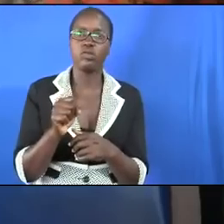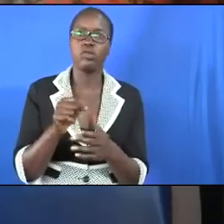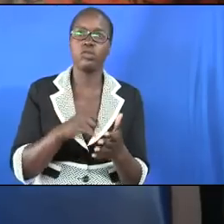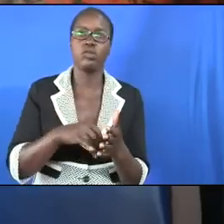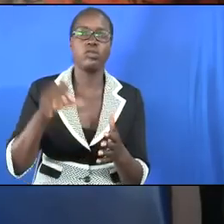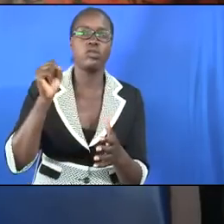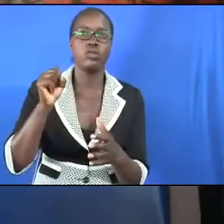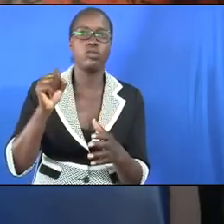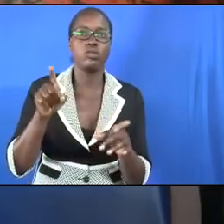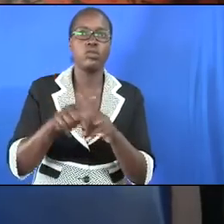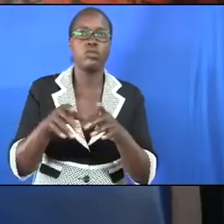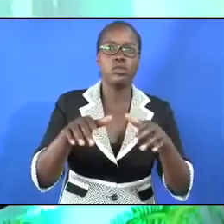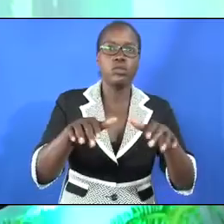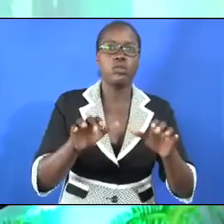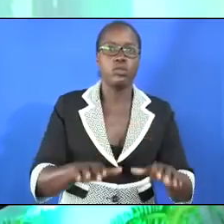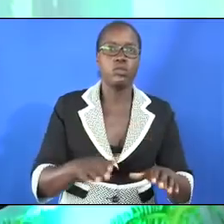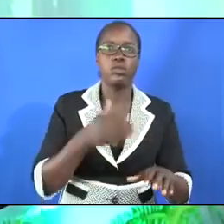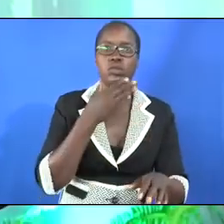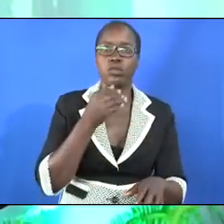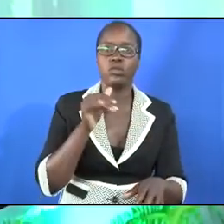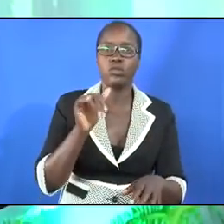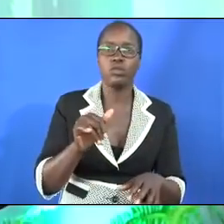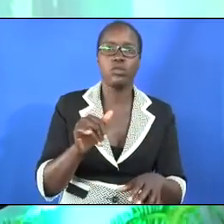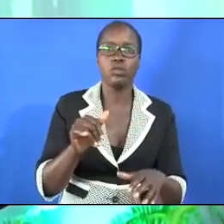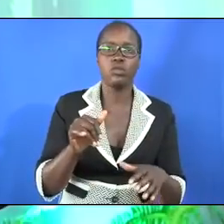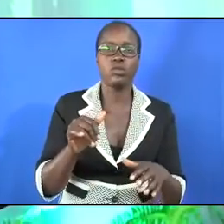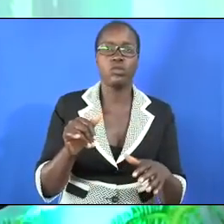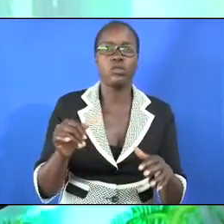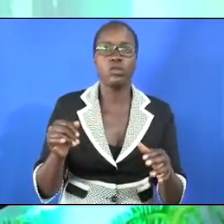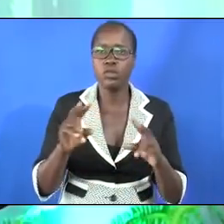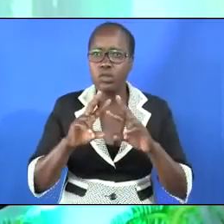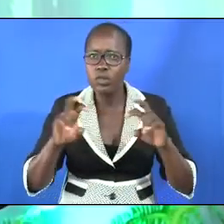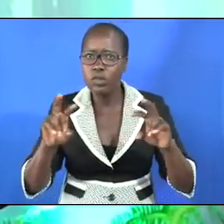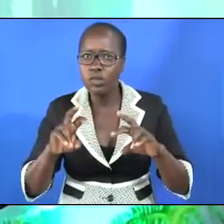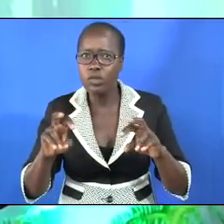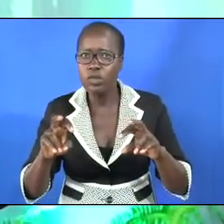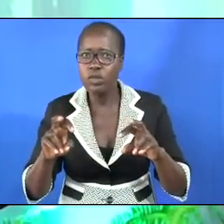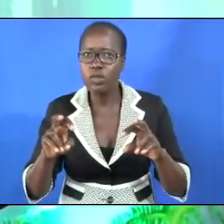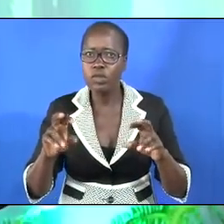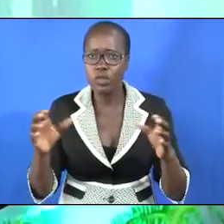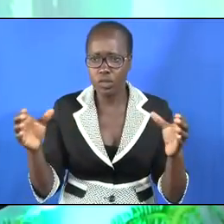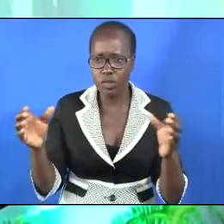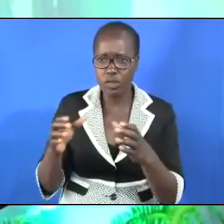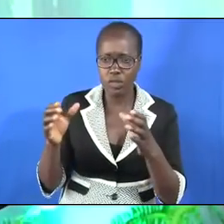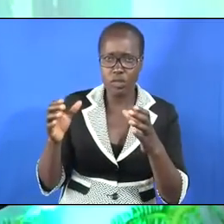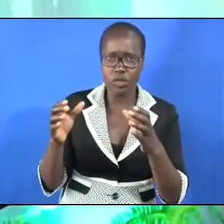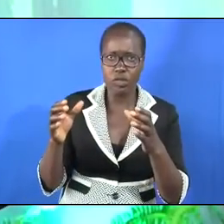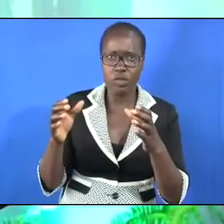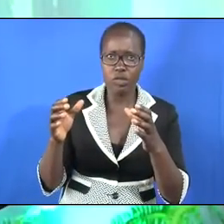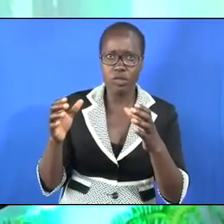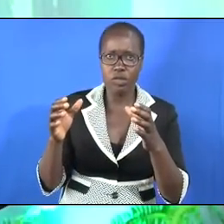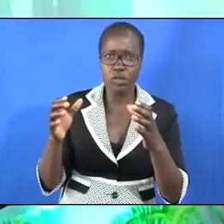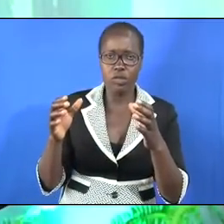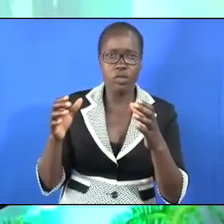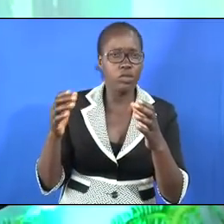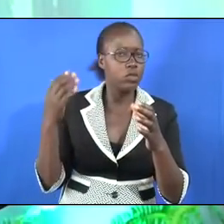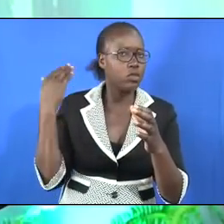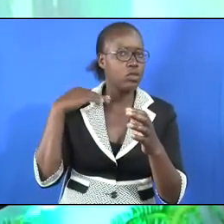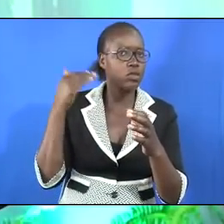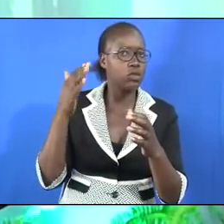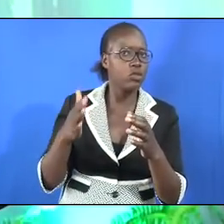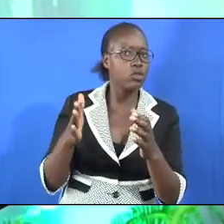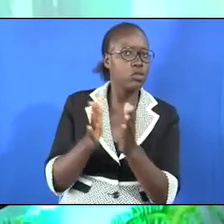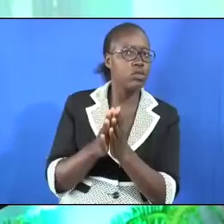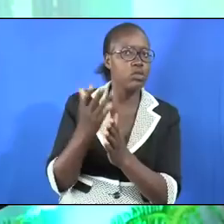as they were burying a man that suddenly they spied a band of raiders